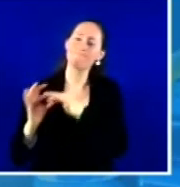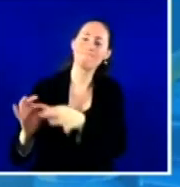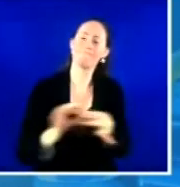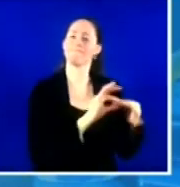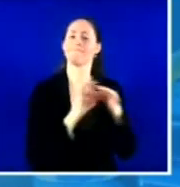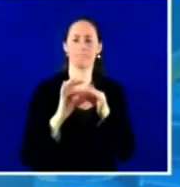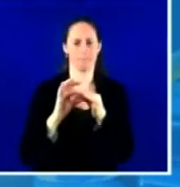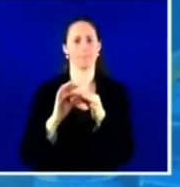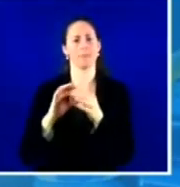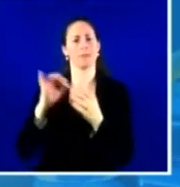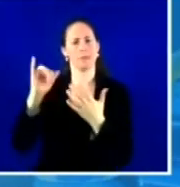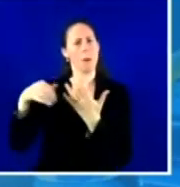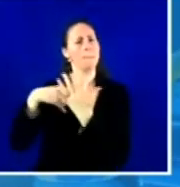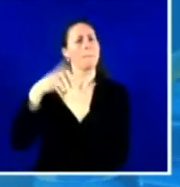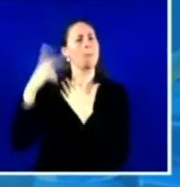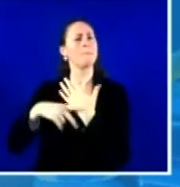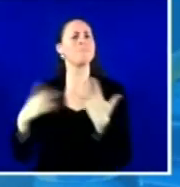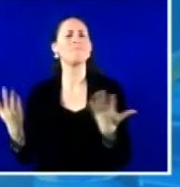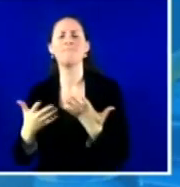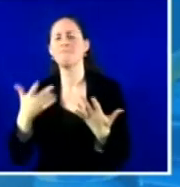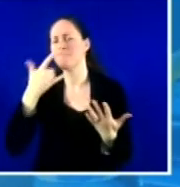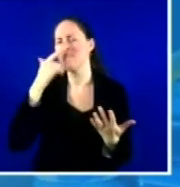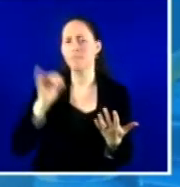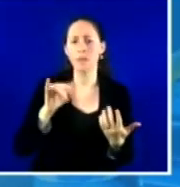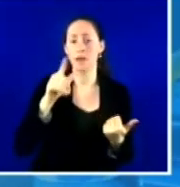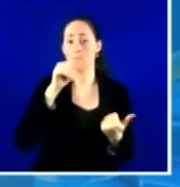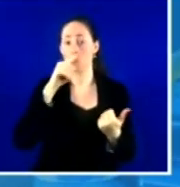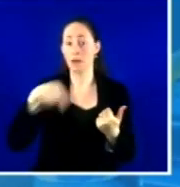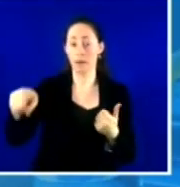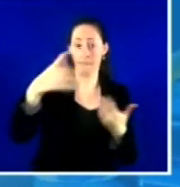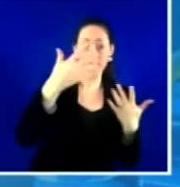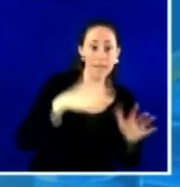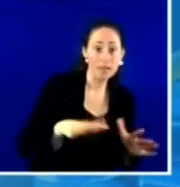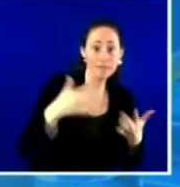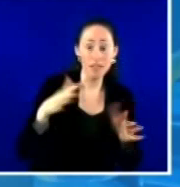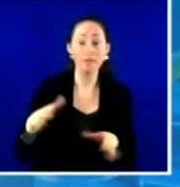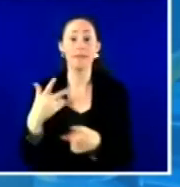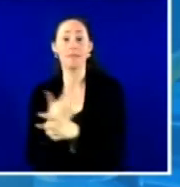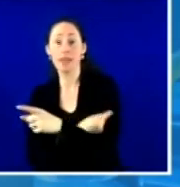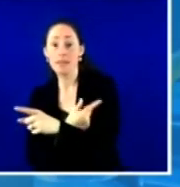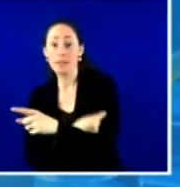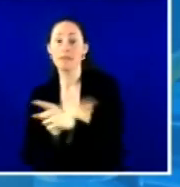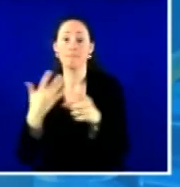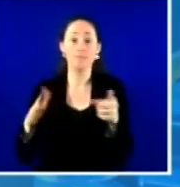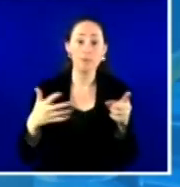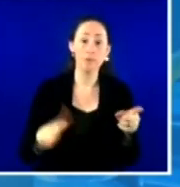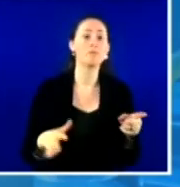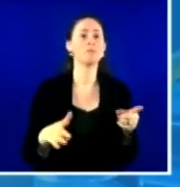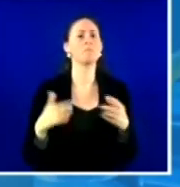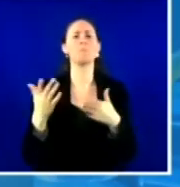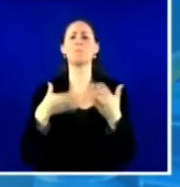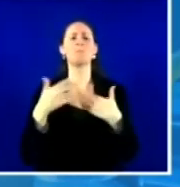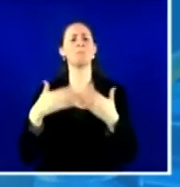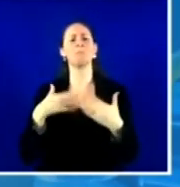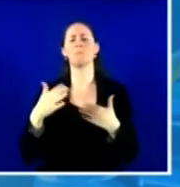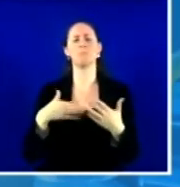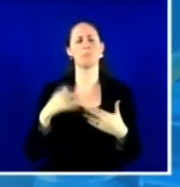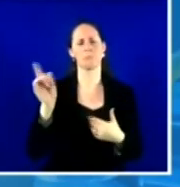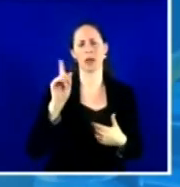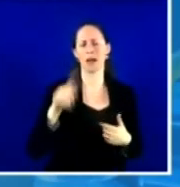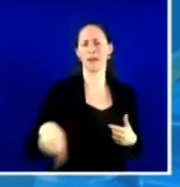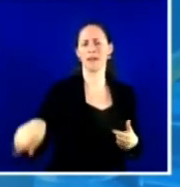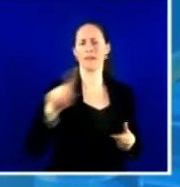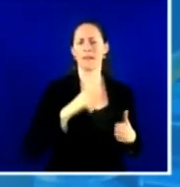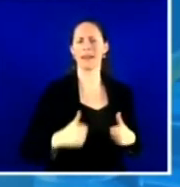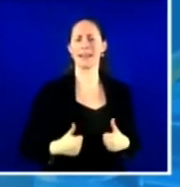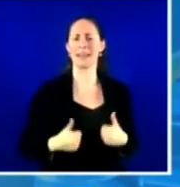regardless of where they got vaccinated. And this sweepstakes basically encourages vaccination, while also supporting a full and